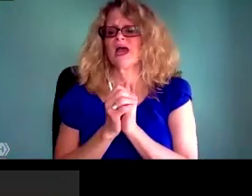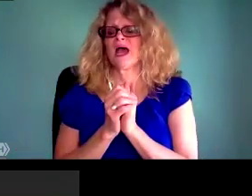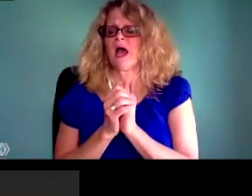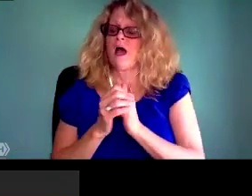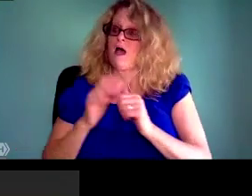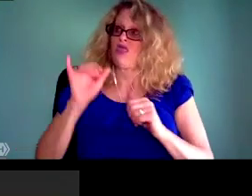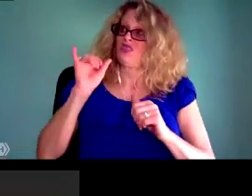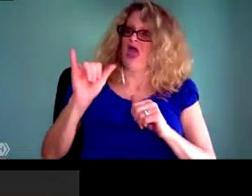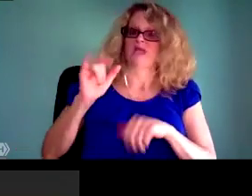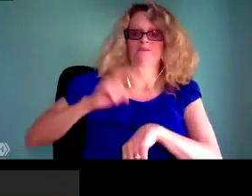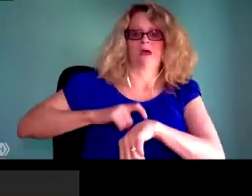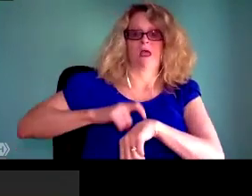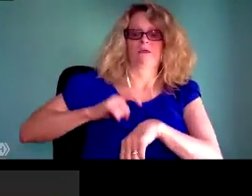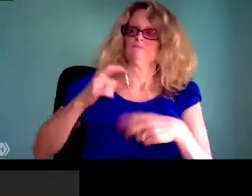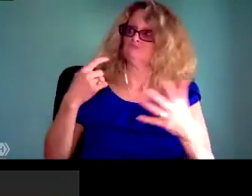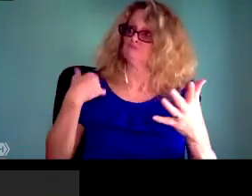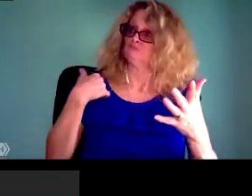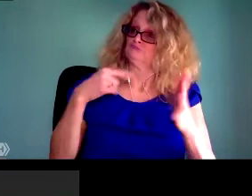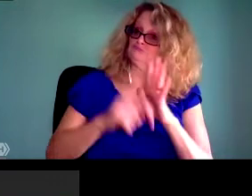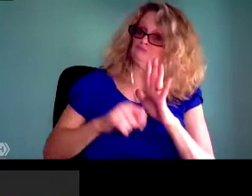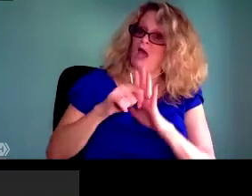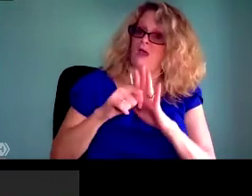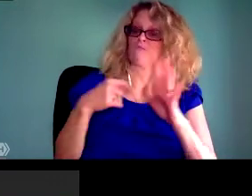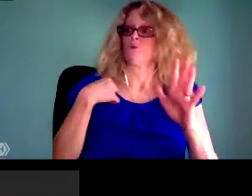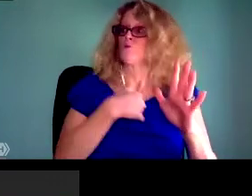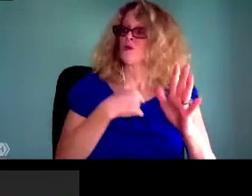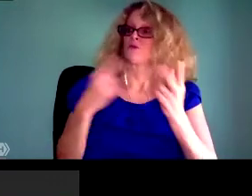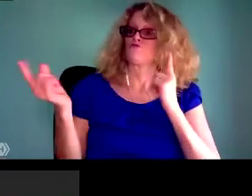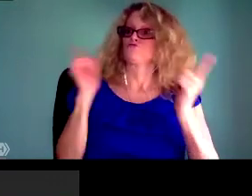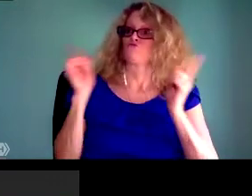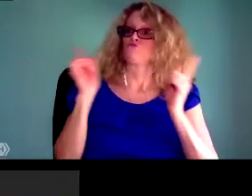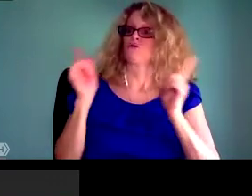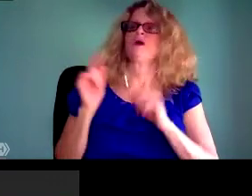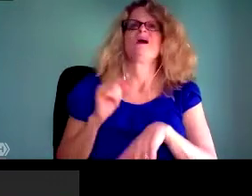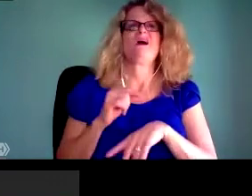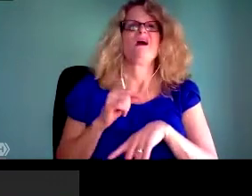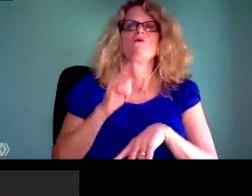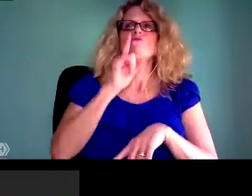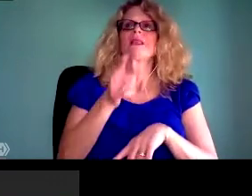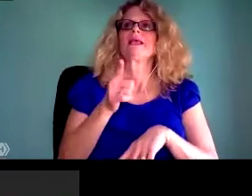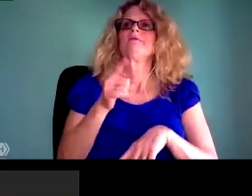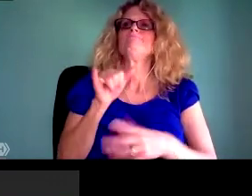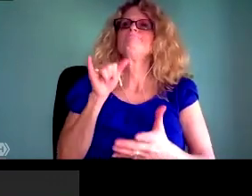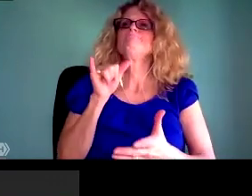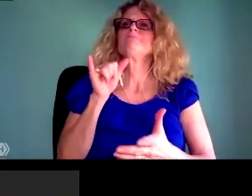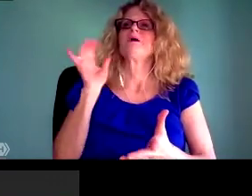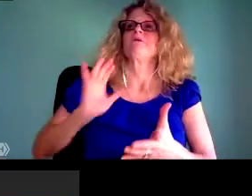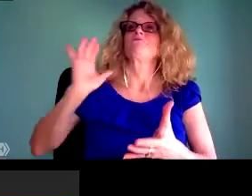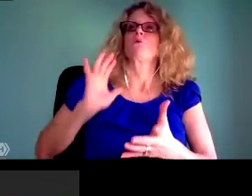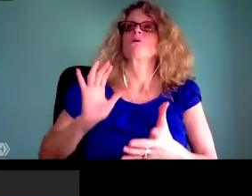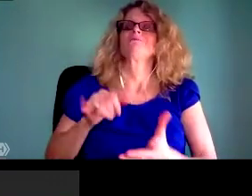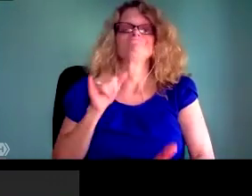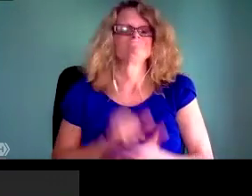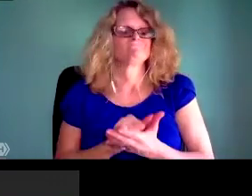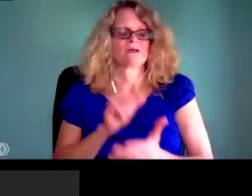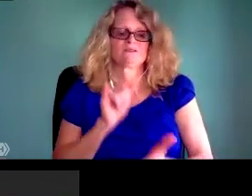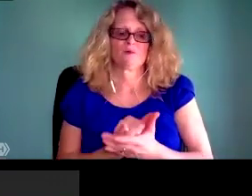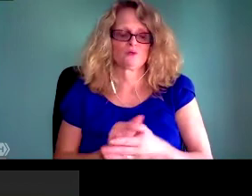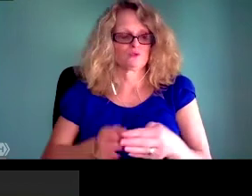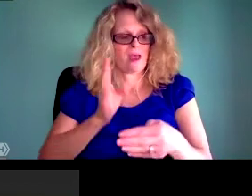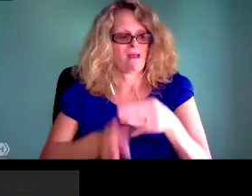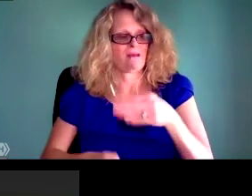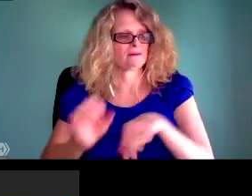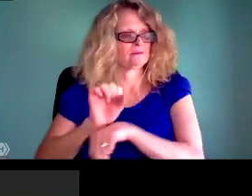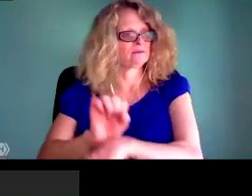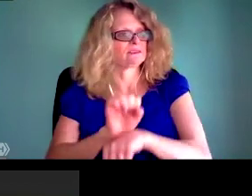We still hear these kinds of arguments about the reliance of every industry upon the tech